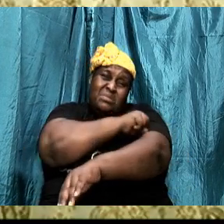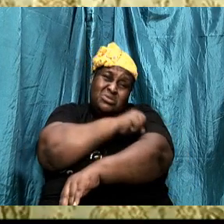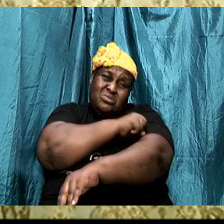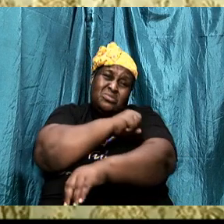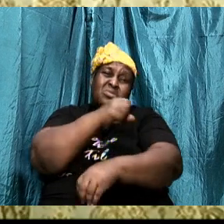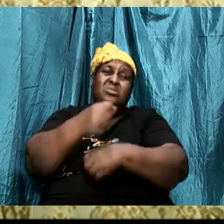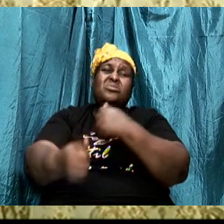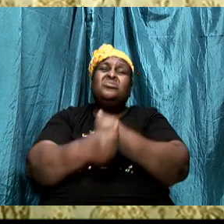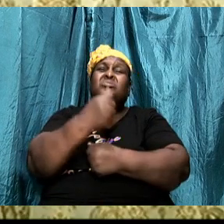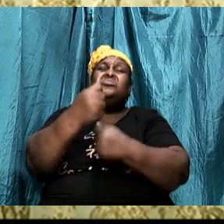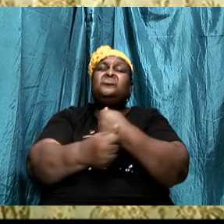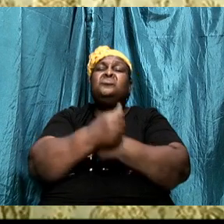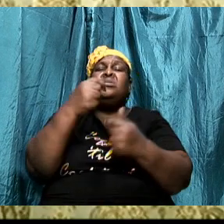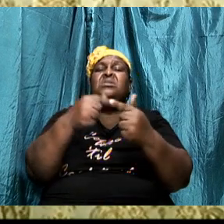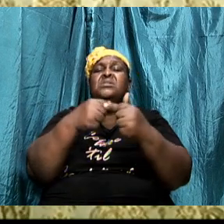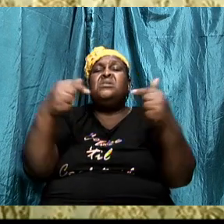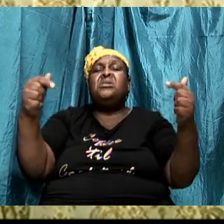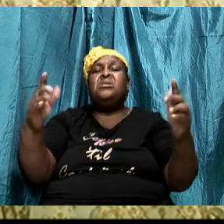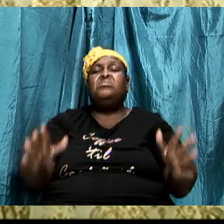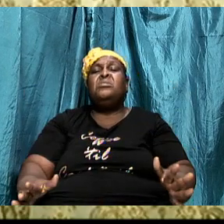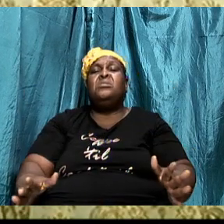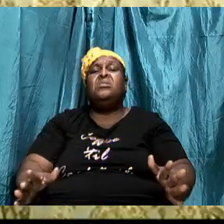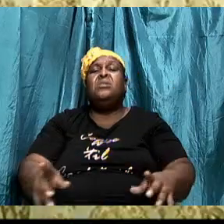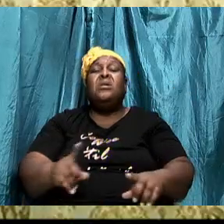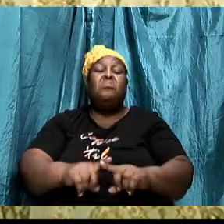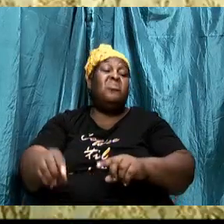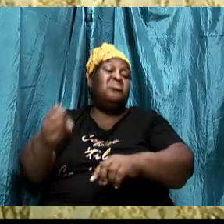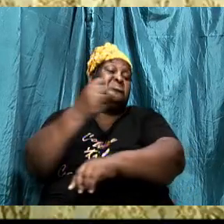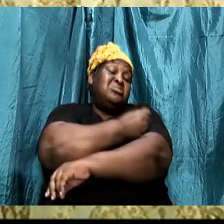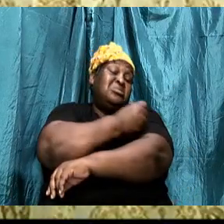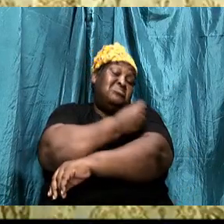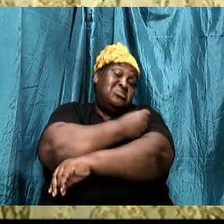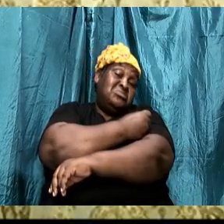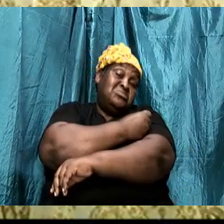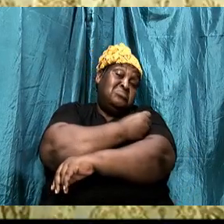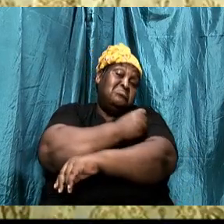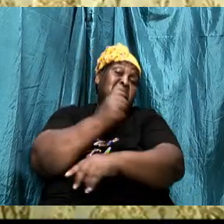Samson took it for granted.